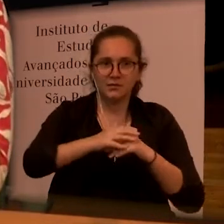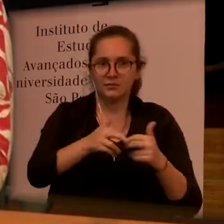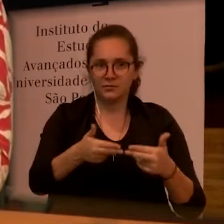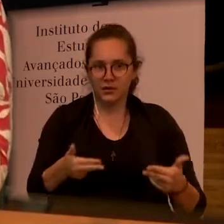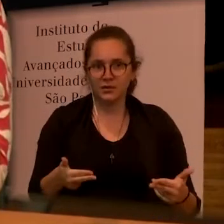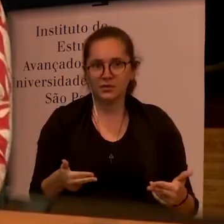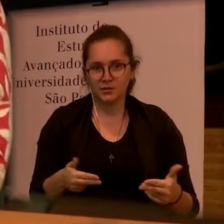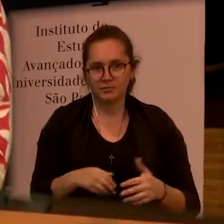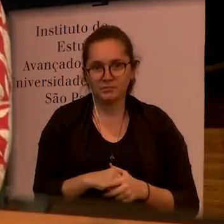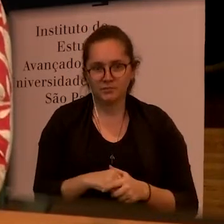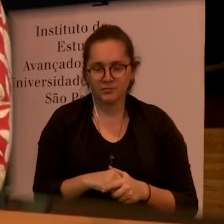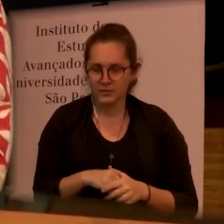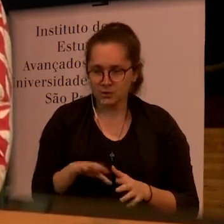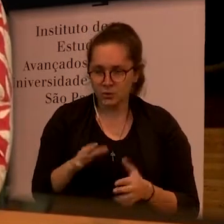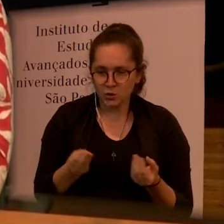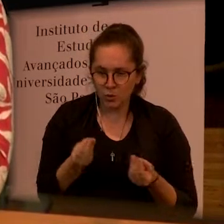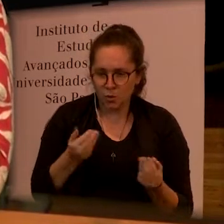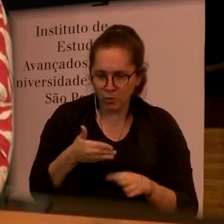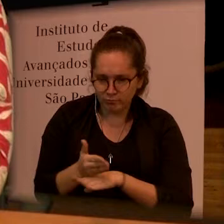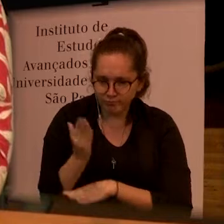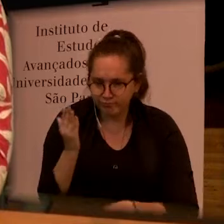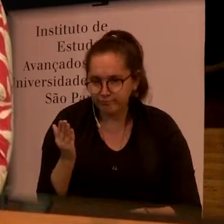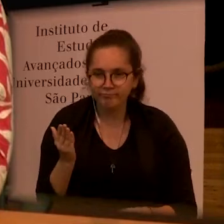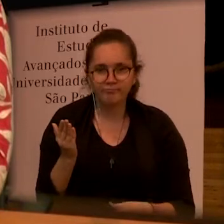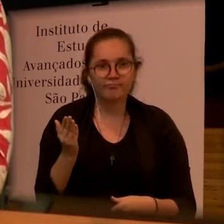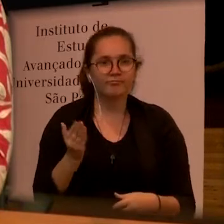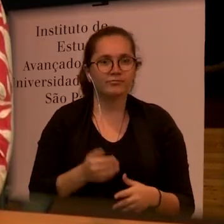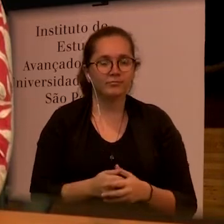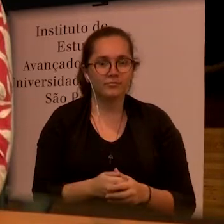so I'm not always best to explore those things